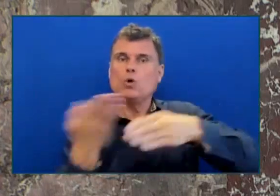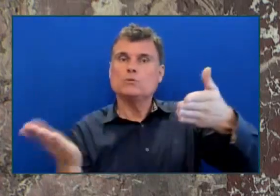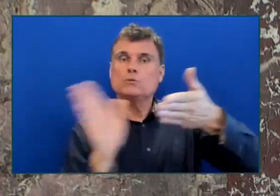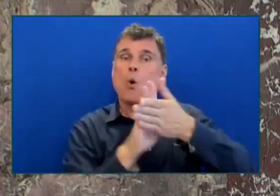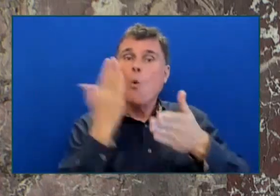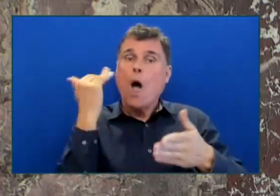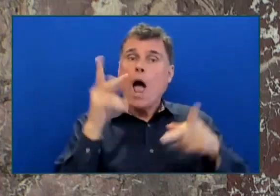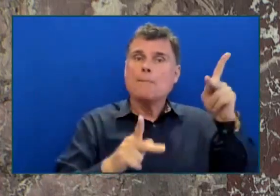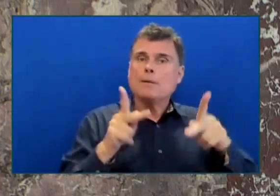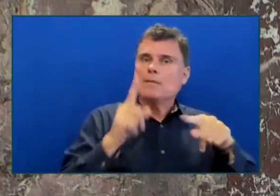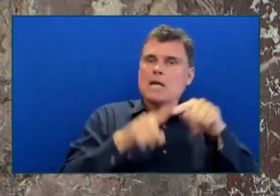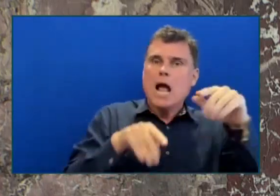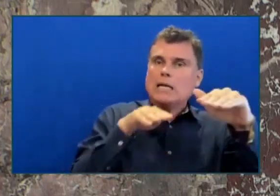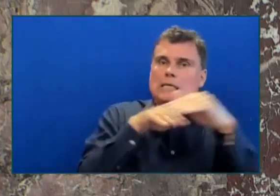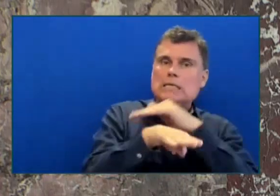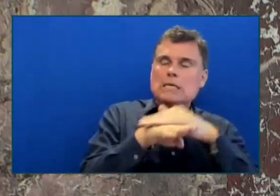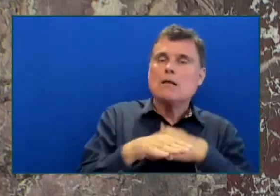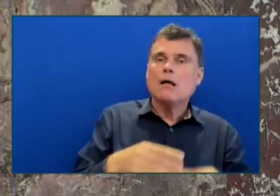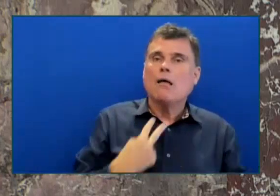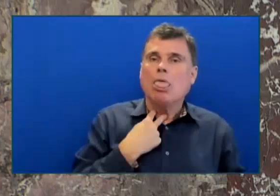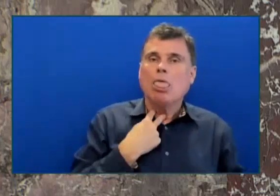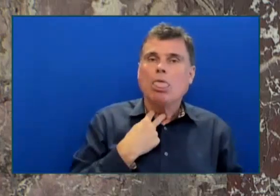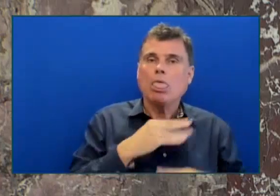violence And is indeed sweet justice, hon.